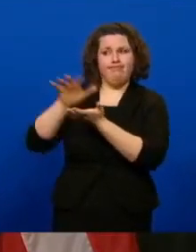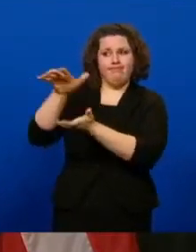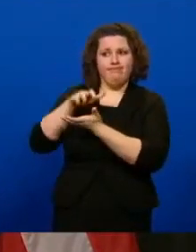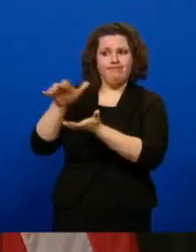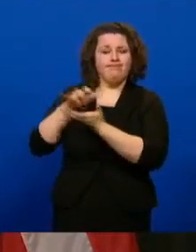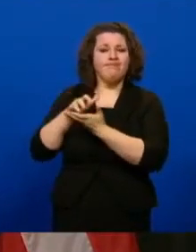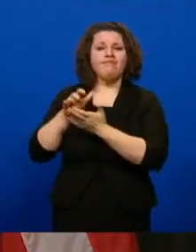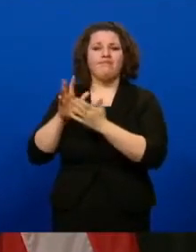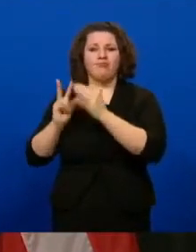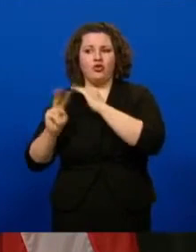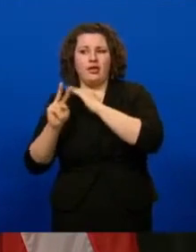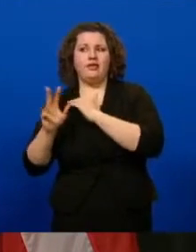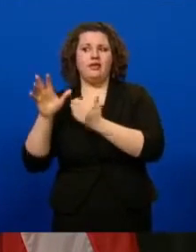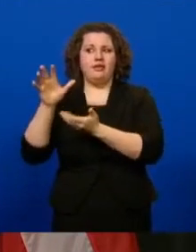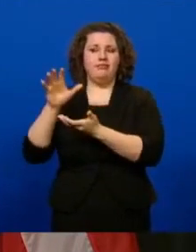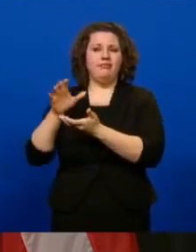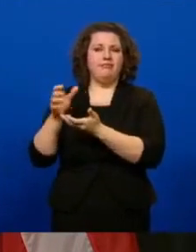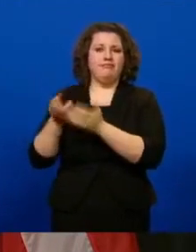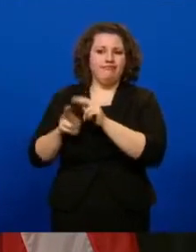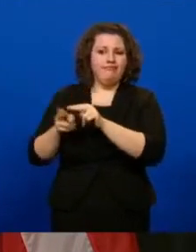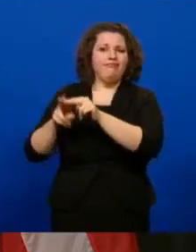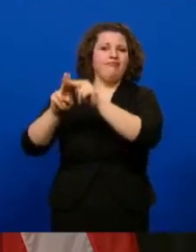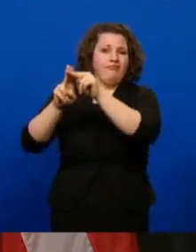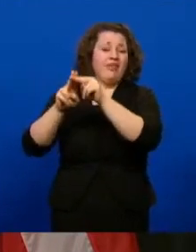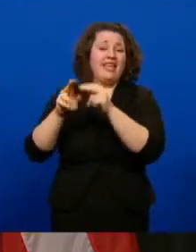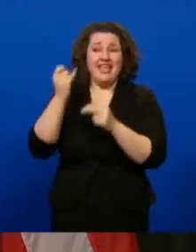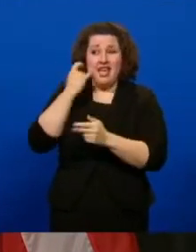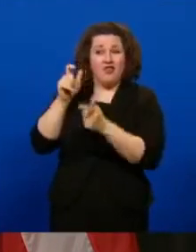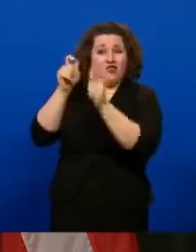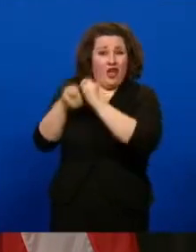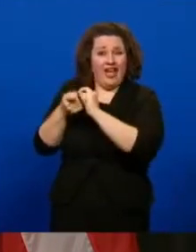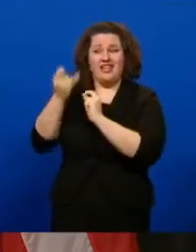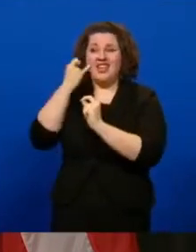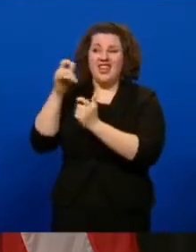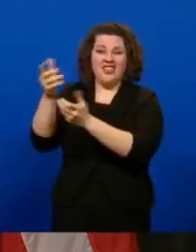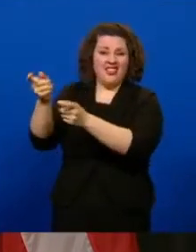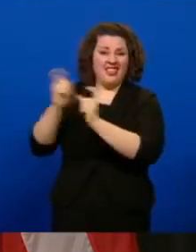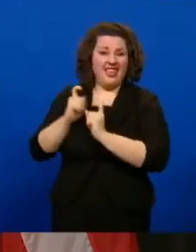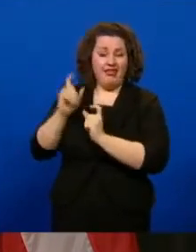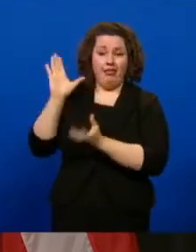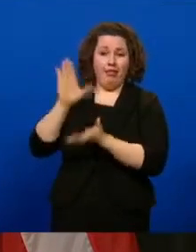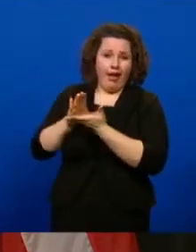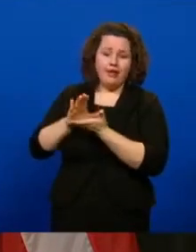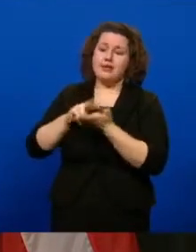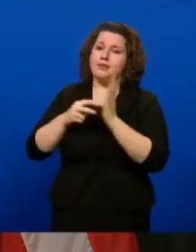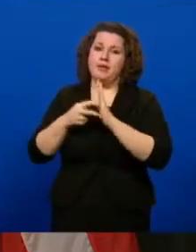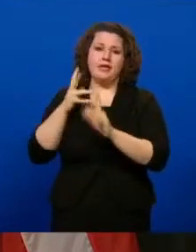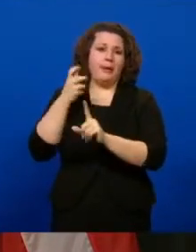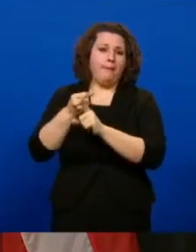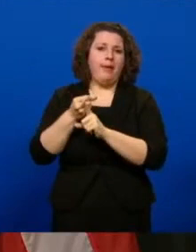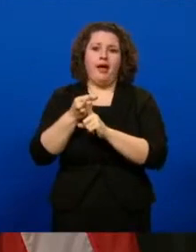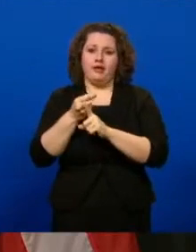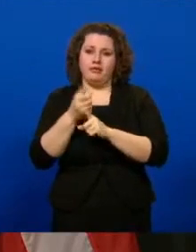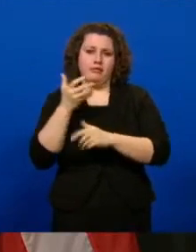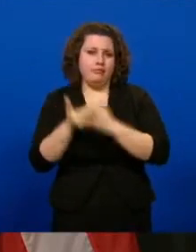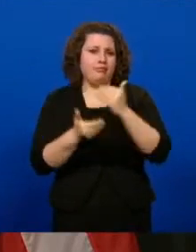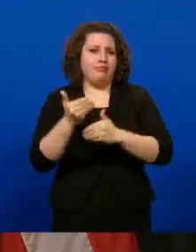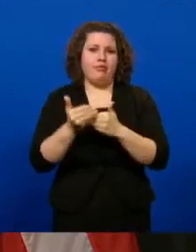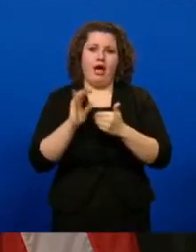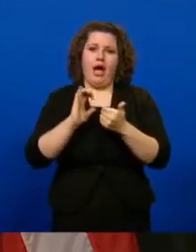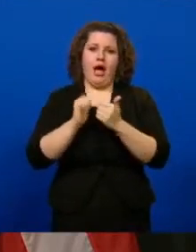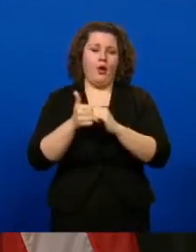projected volumes, and any changes to allocation will impact the pace of vaccination and our ability to move to the next tier.